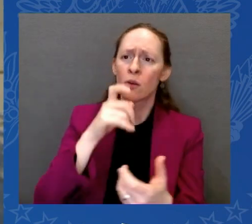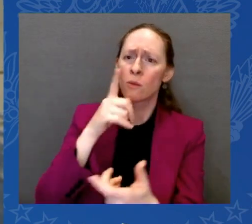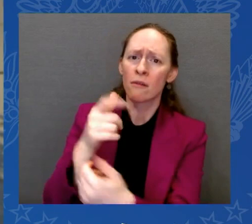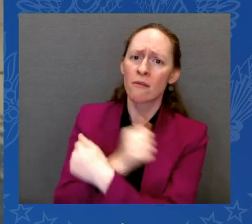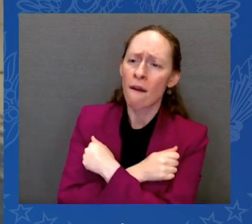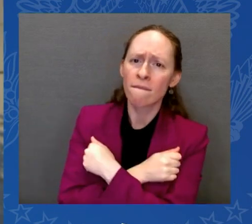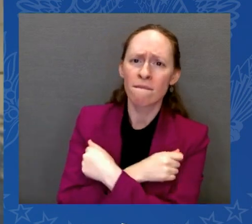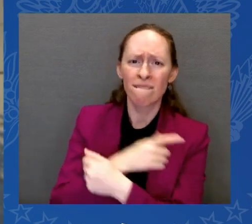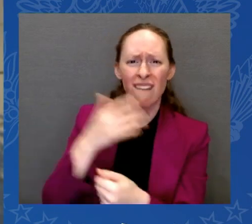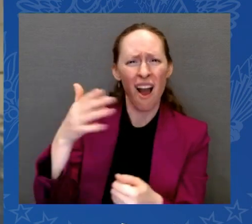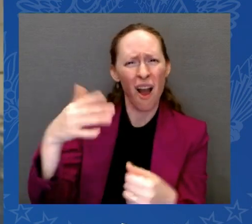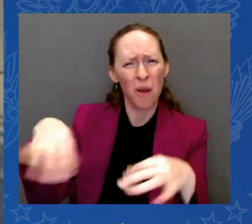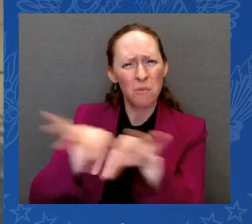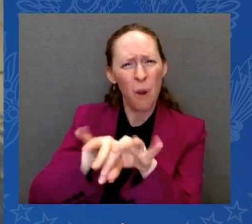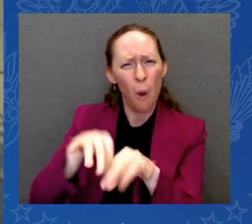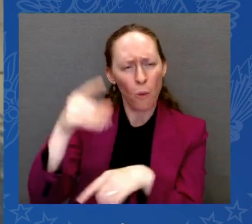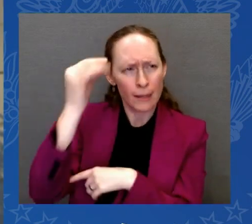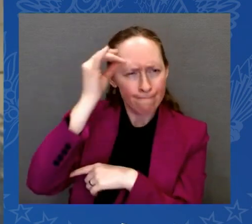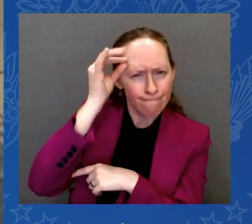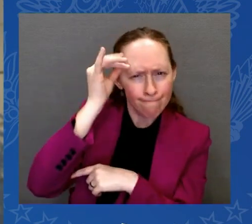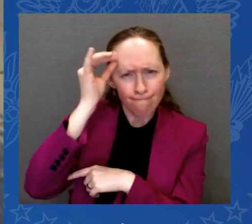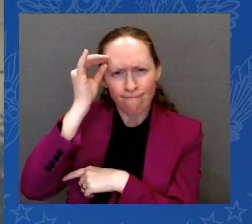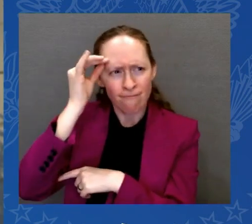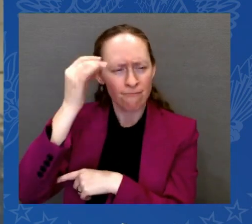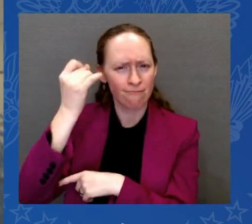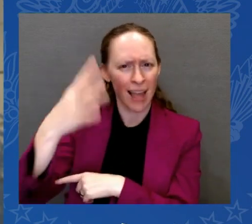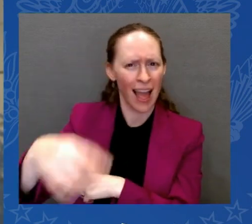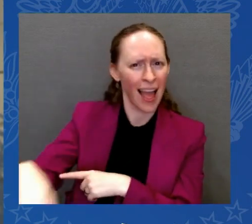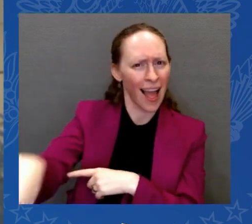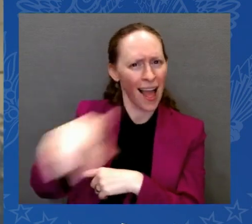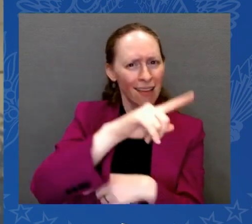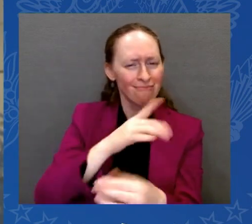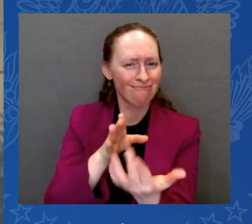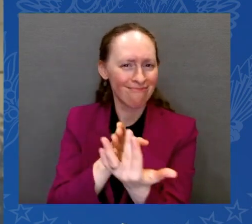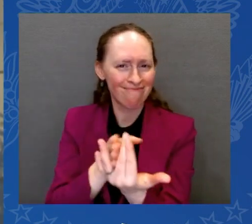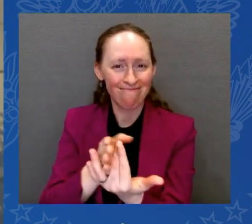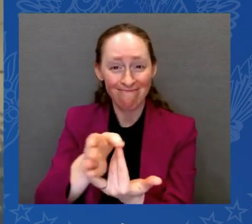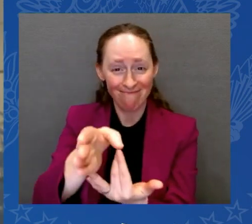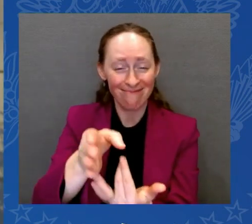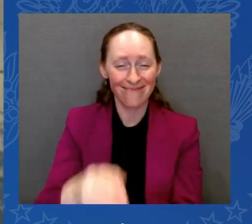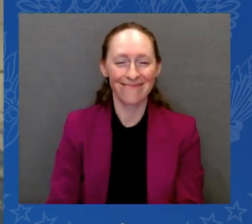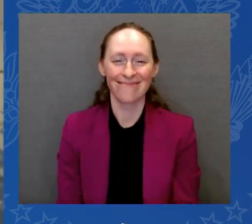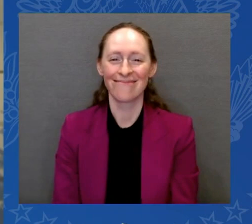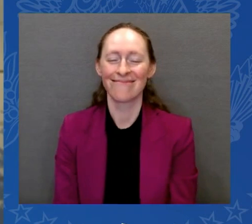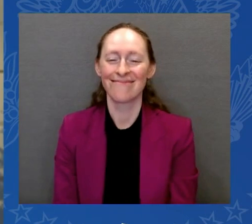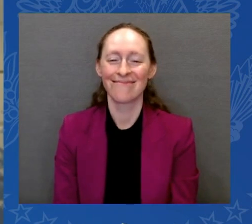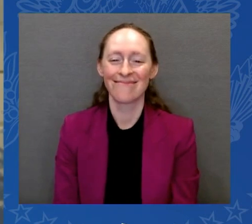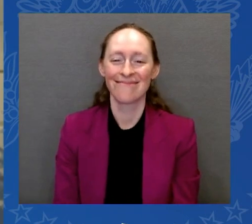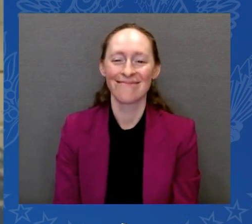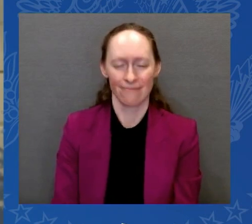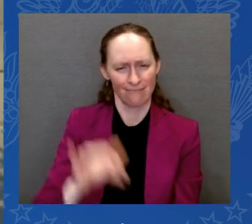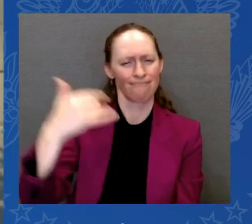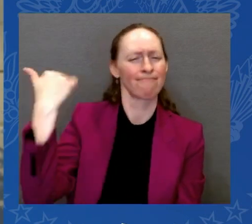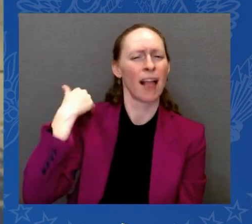said before, and some of you might remember, on a certain TV show 10 years ago.